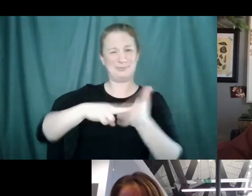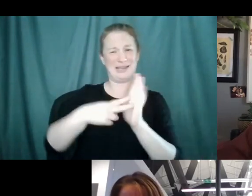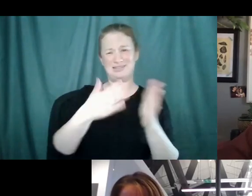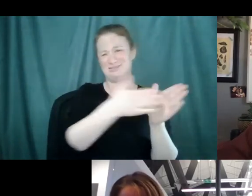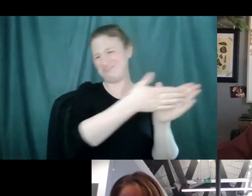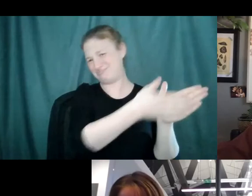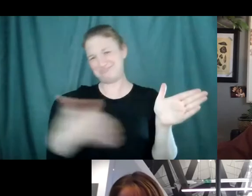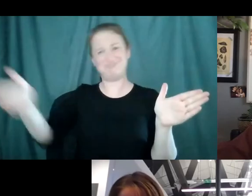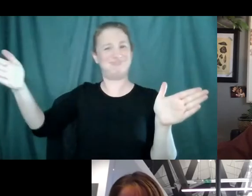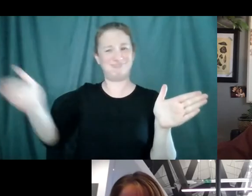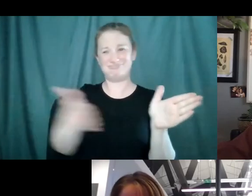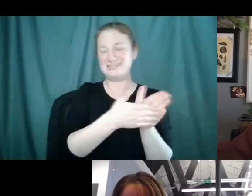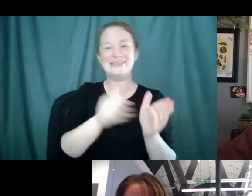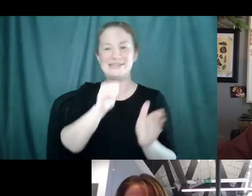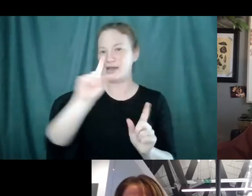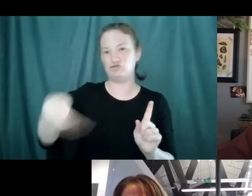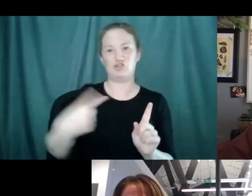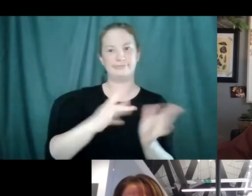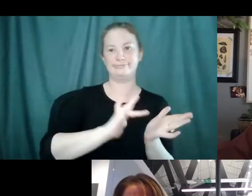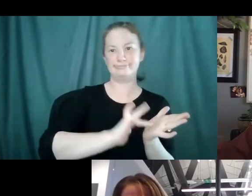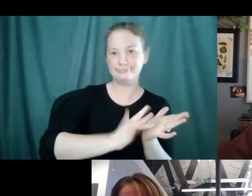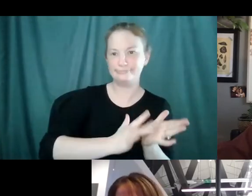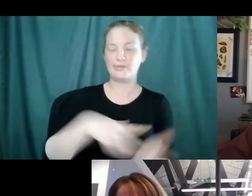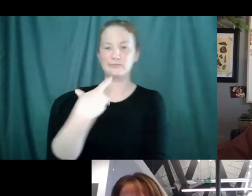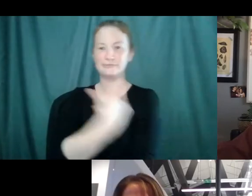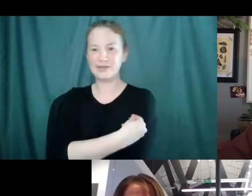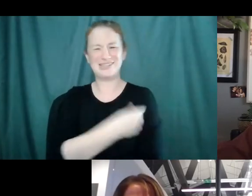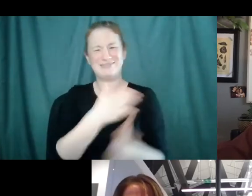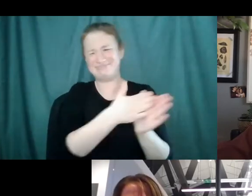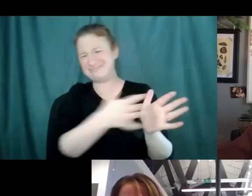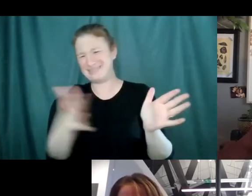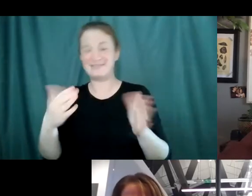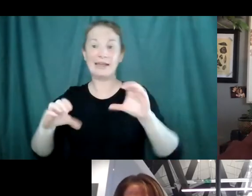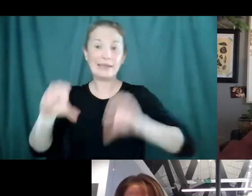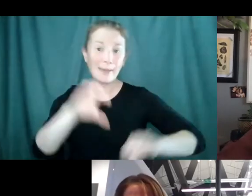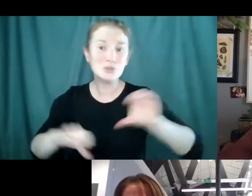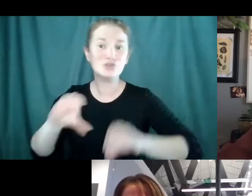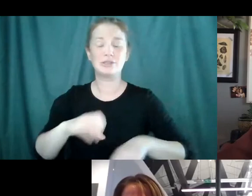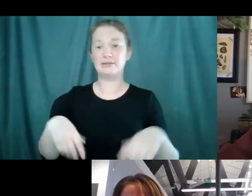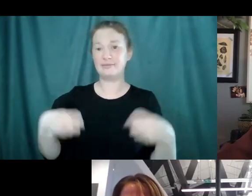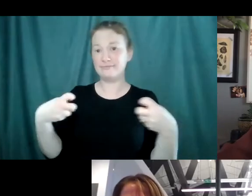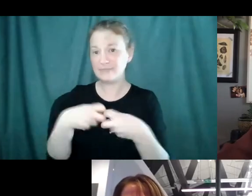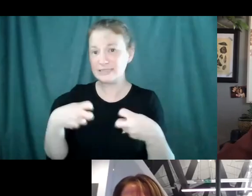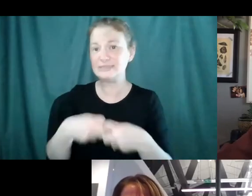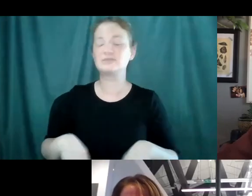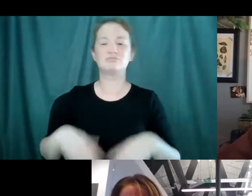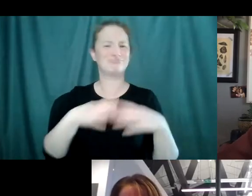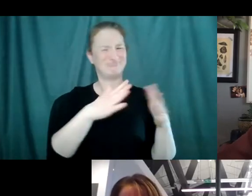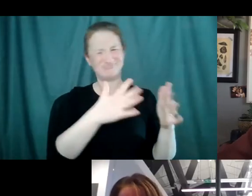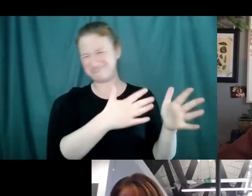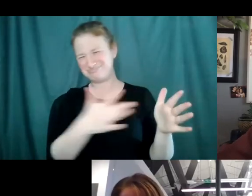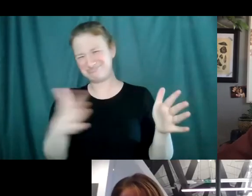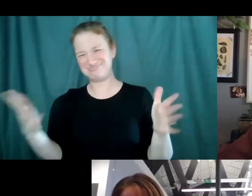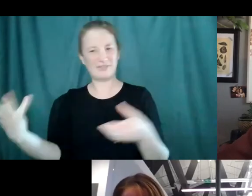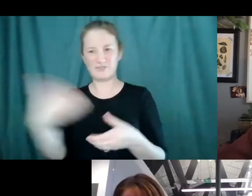the immunology work that we talked about today. Um, there's a lot of chemistry involved. There's a lot of physics involved. And the biggest